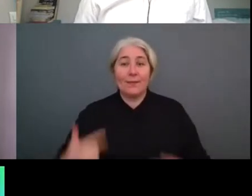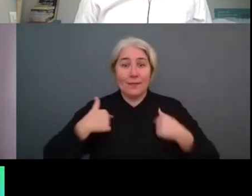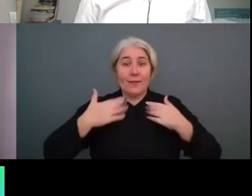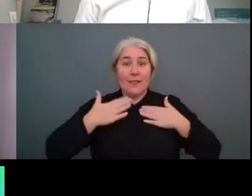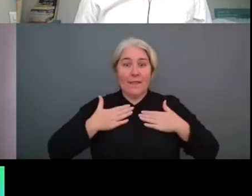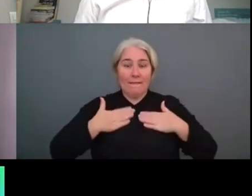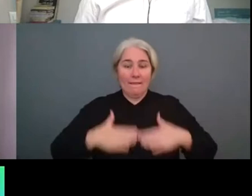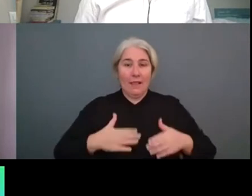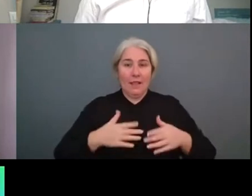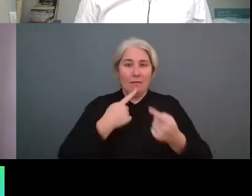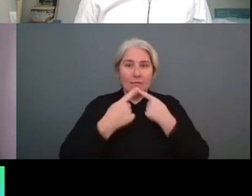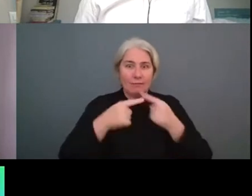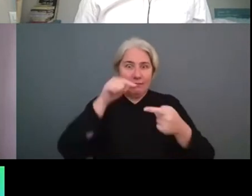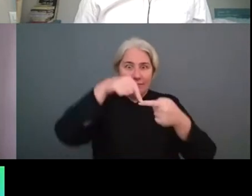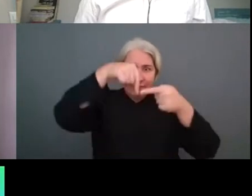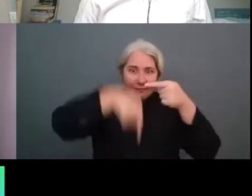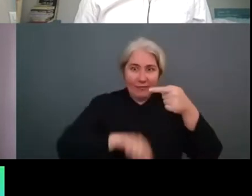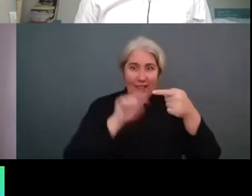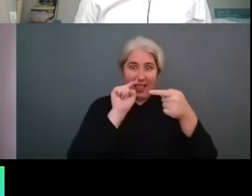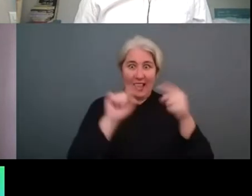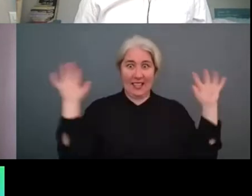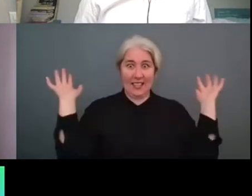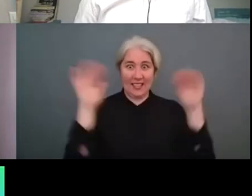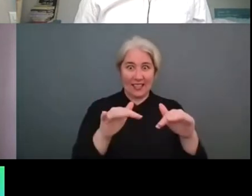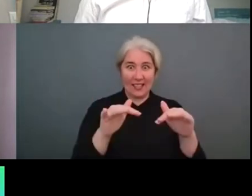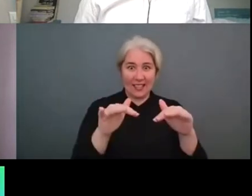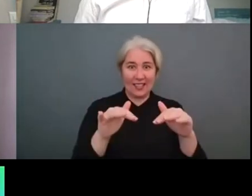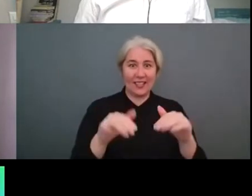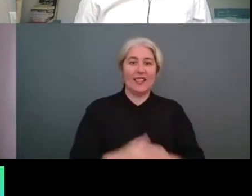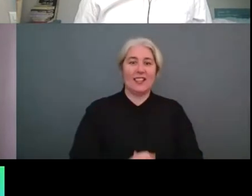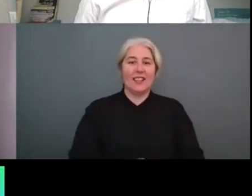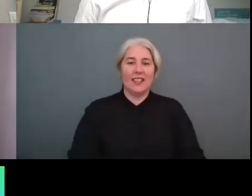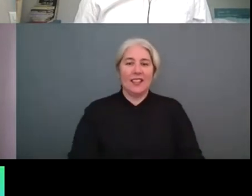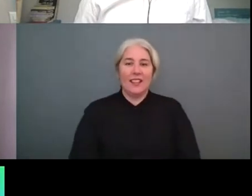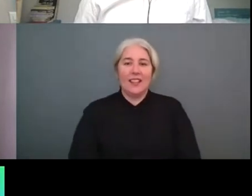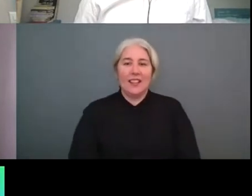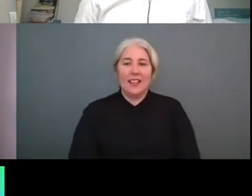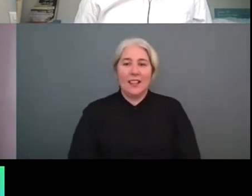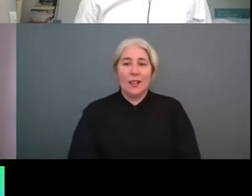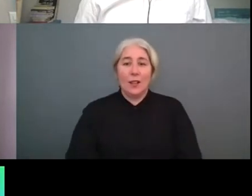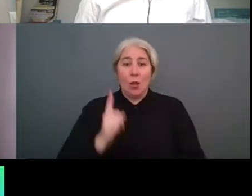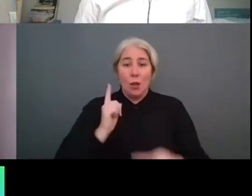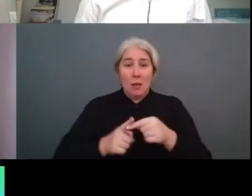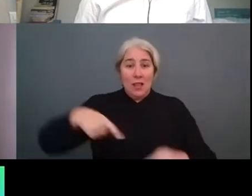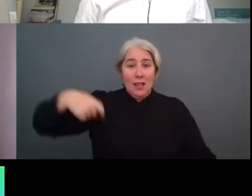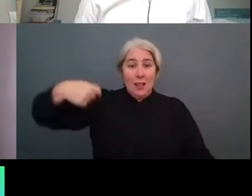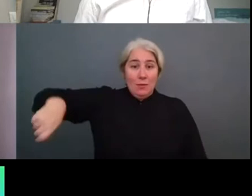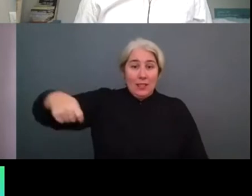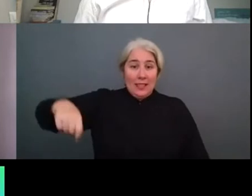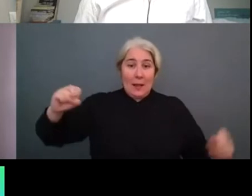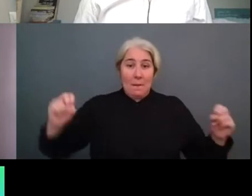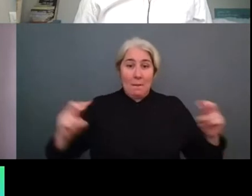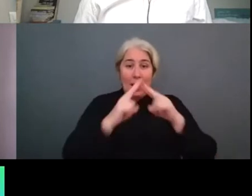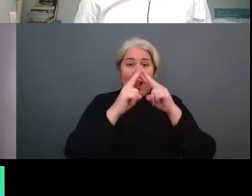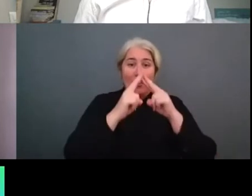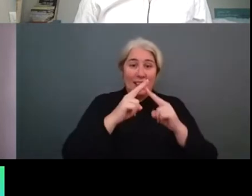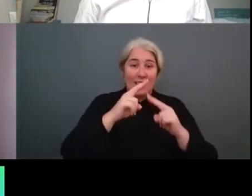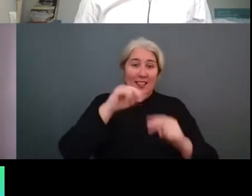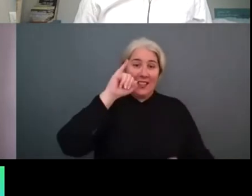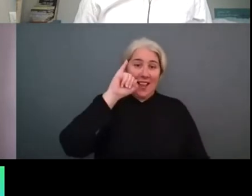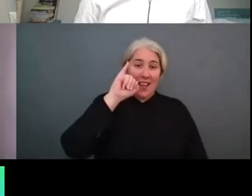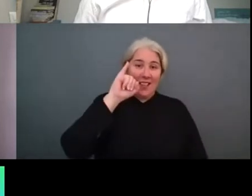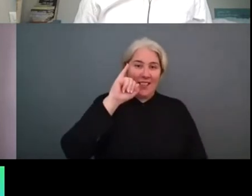and uh hopefully also um the president of paris 2024 or his colleague